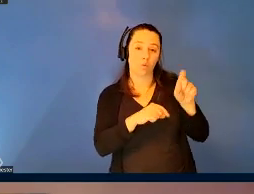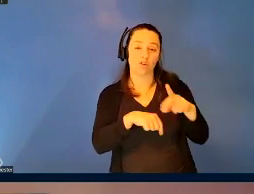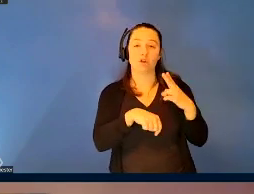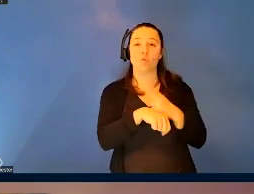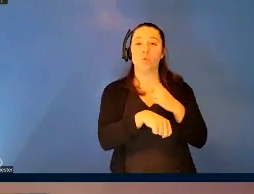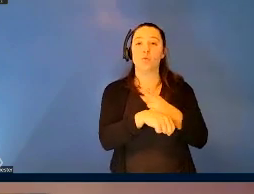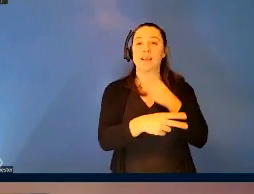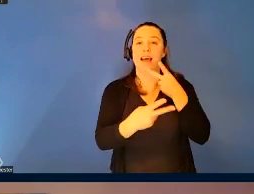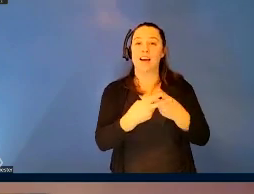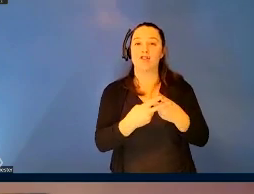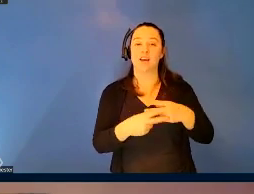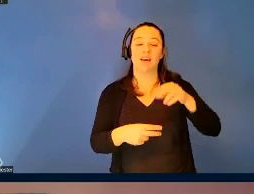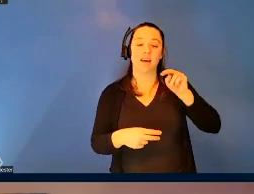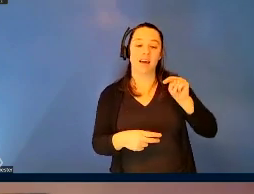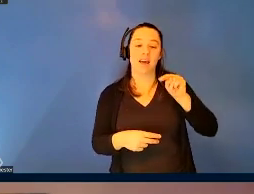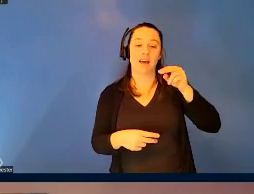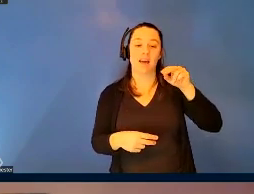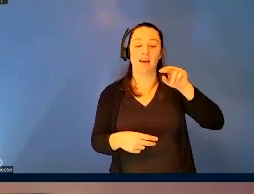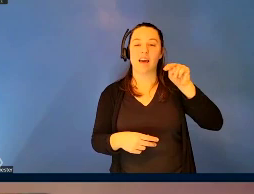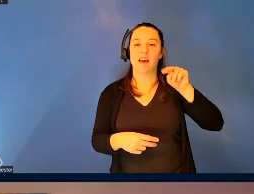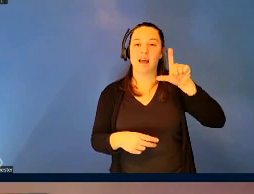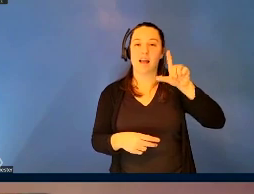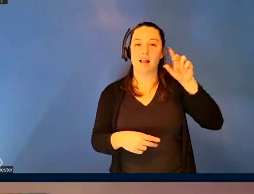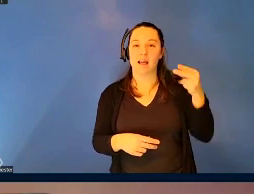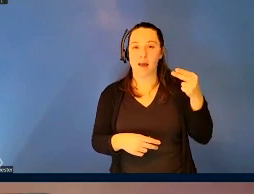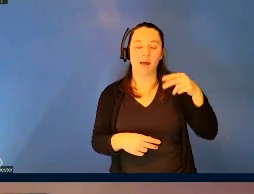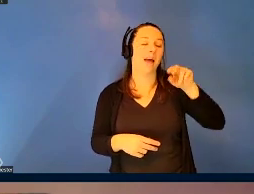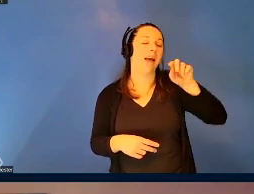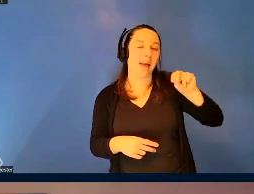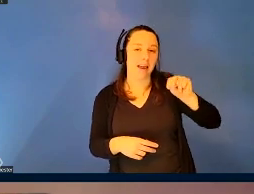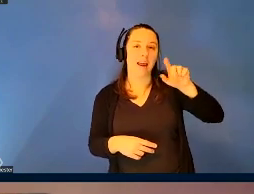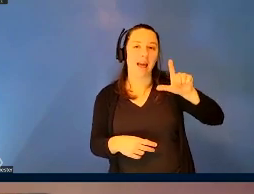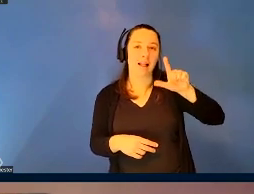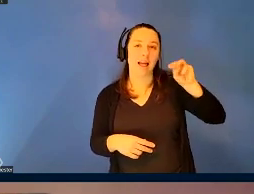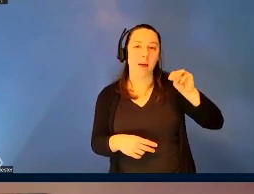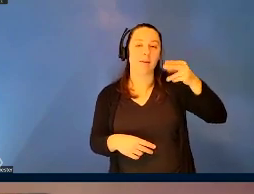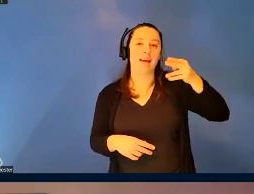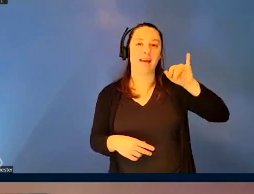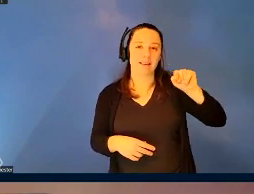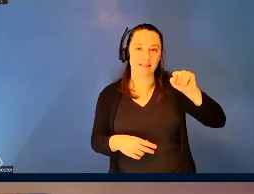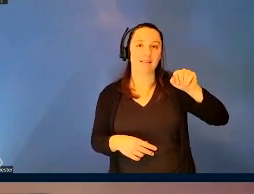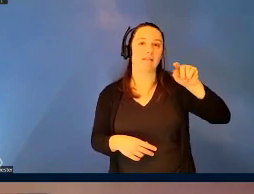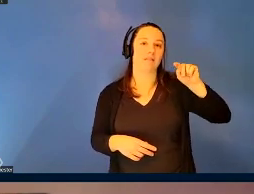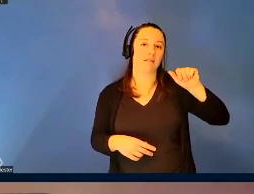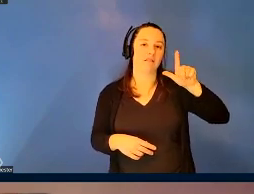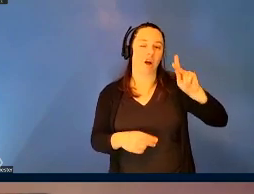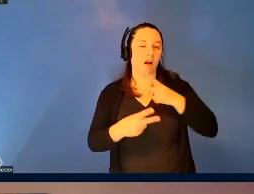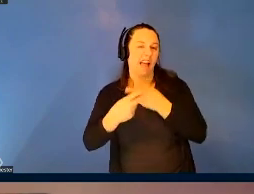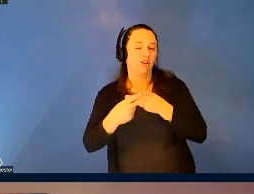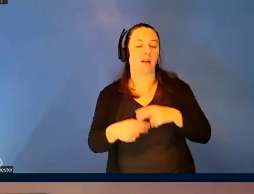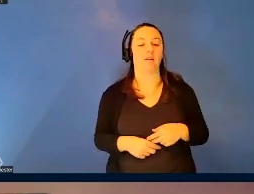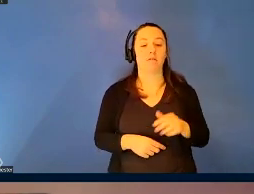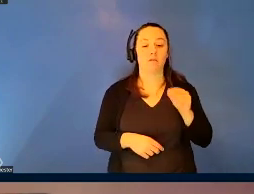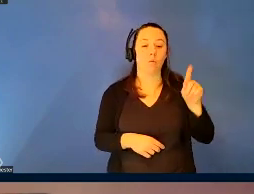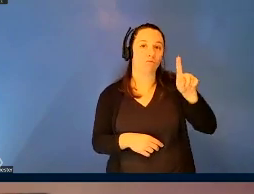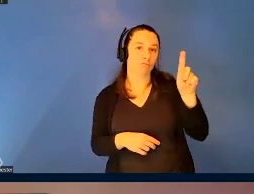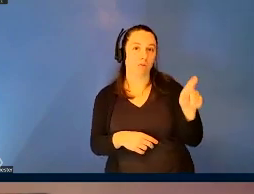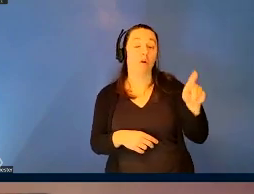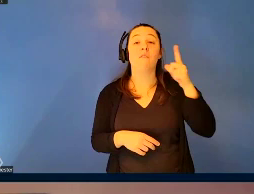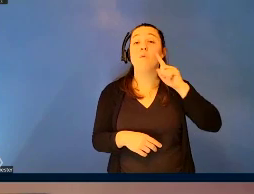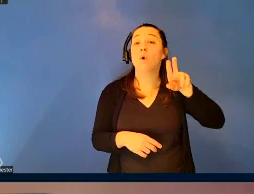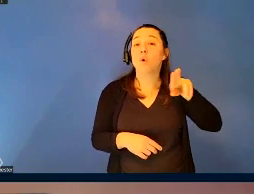NLMHISTALK. So our first question, Dr. White is, at least in the case of the United States,